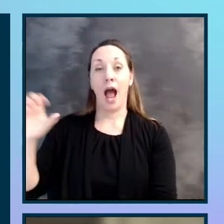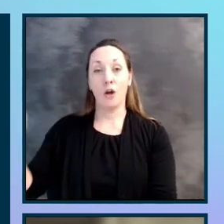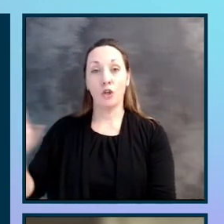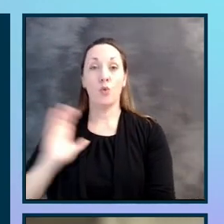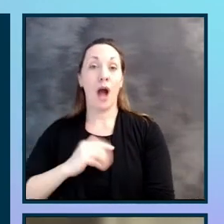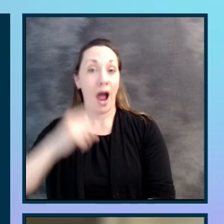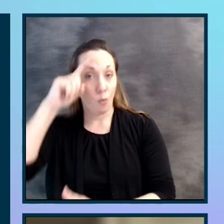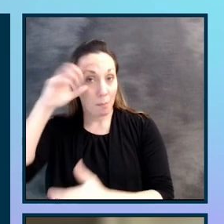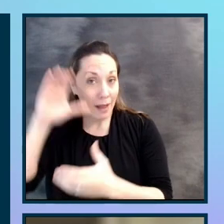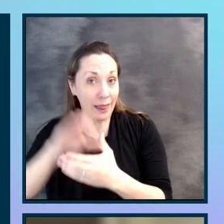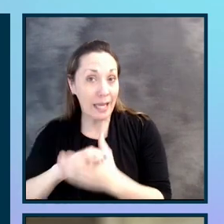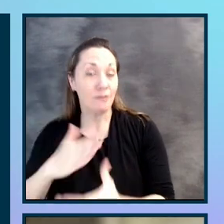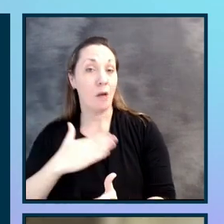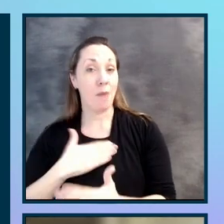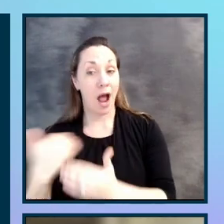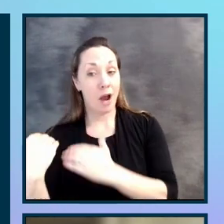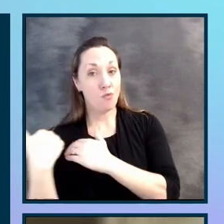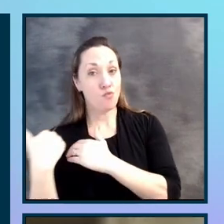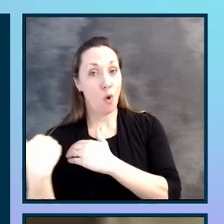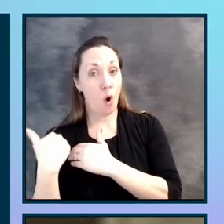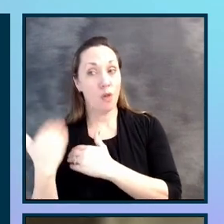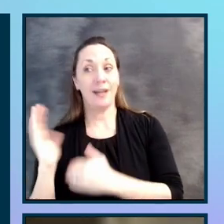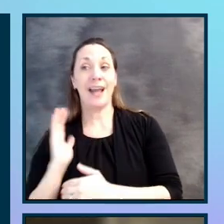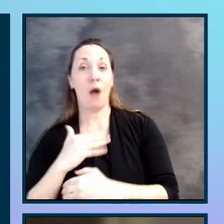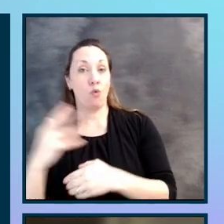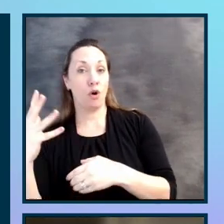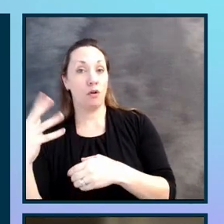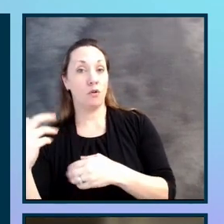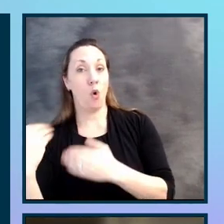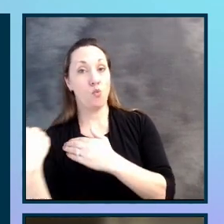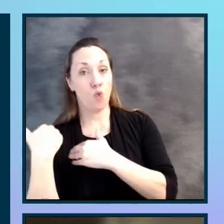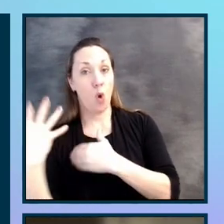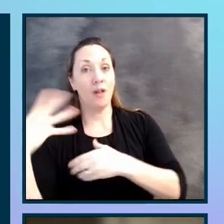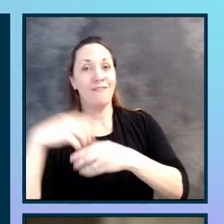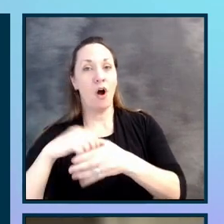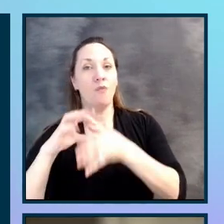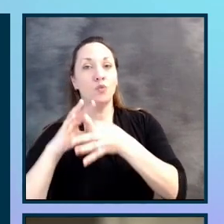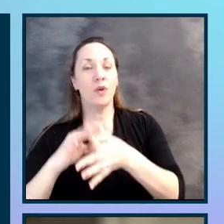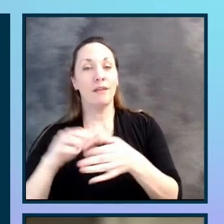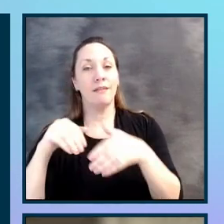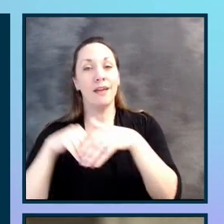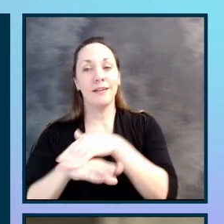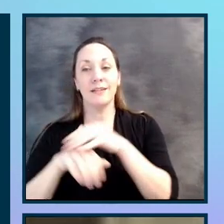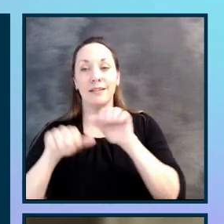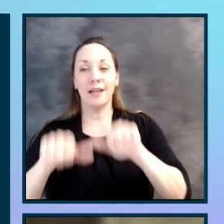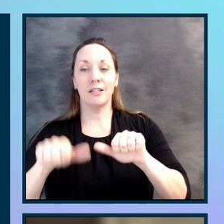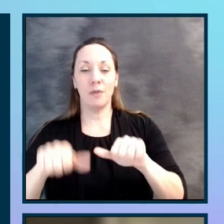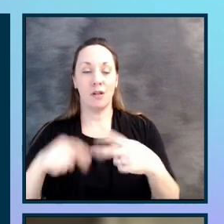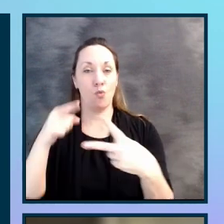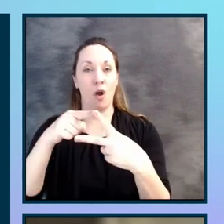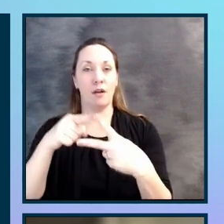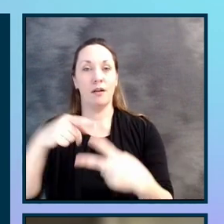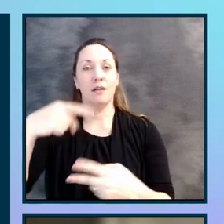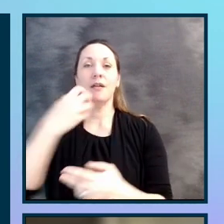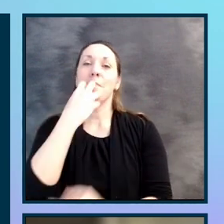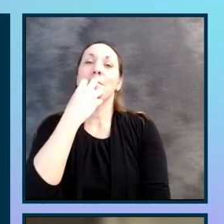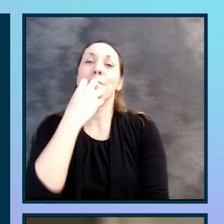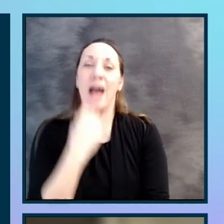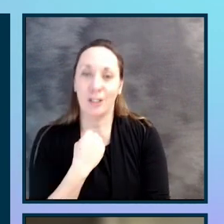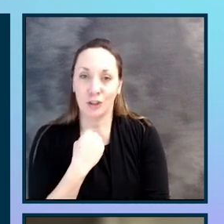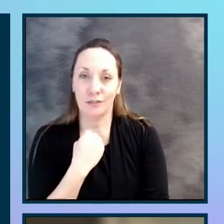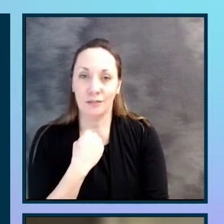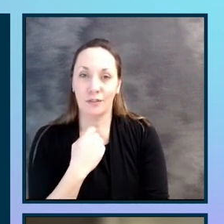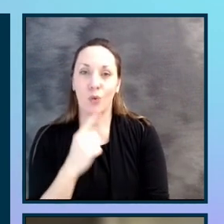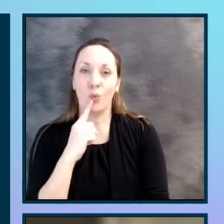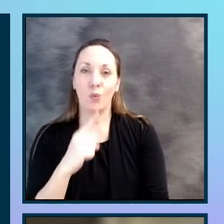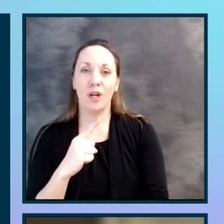in our role with accessibility. And so really, we're about, you know, passion, really connecting fans to their